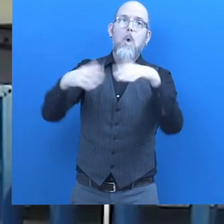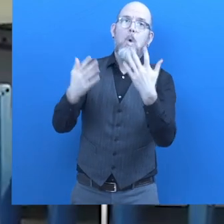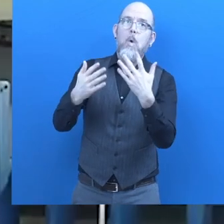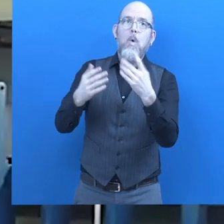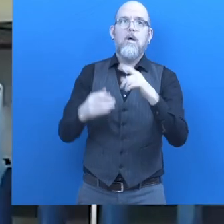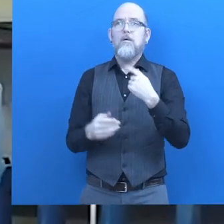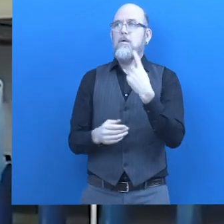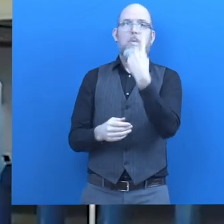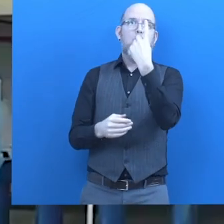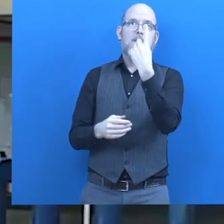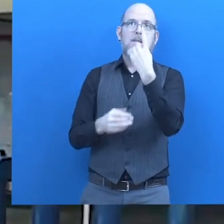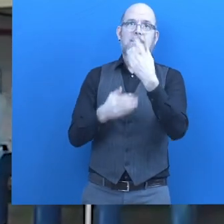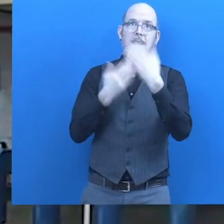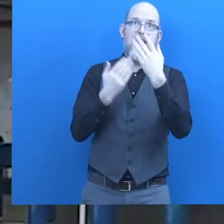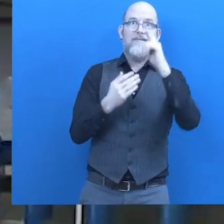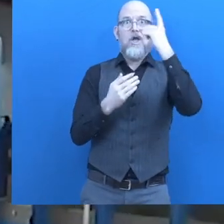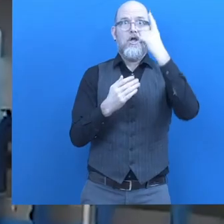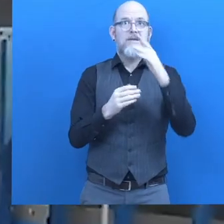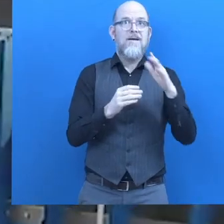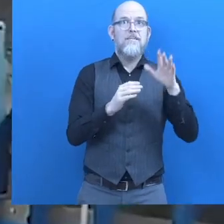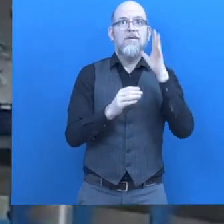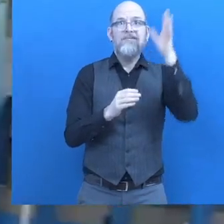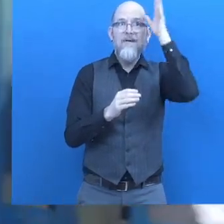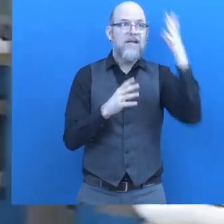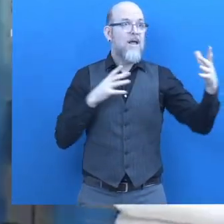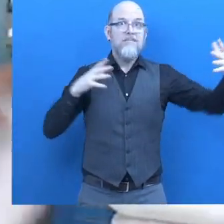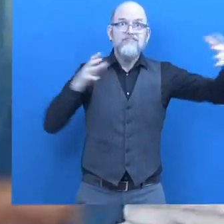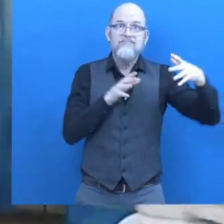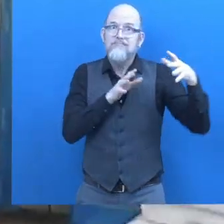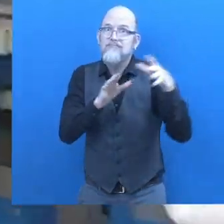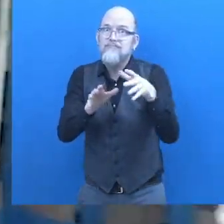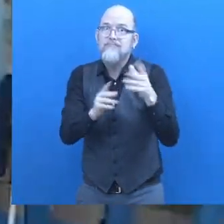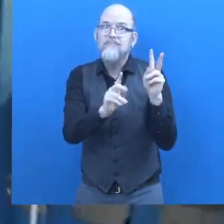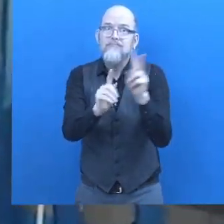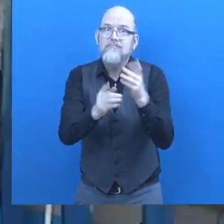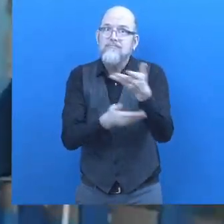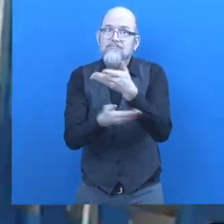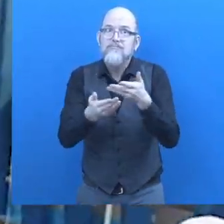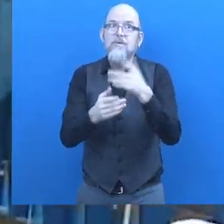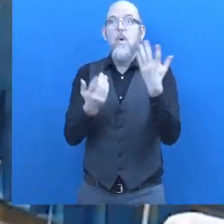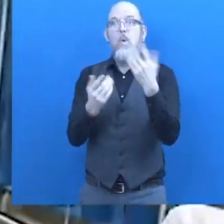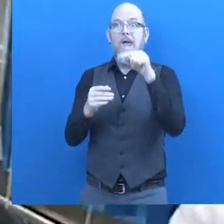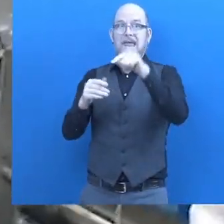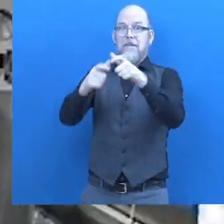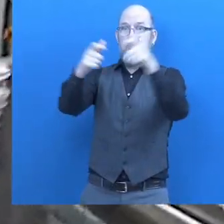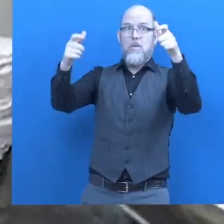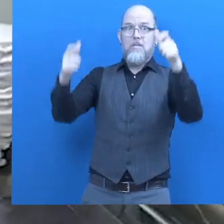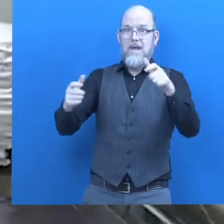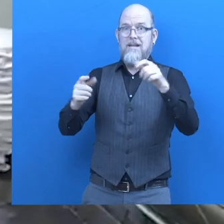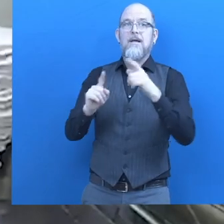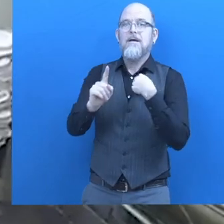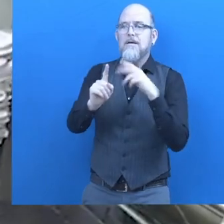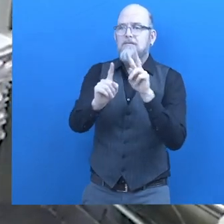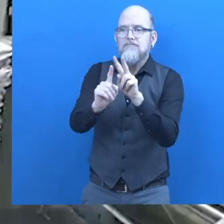one, we involve parents from the training process. And we try to find key people within the organization who can be